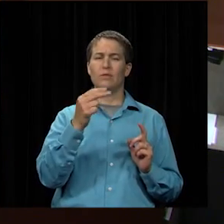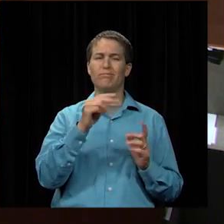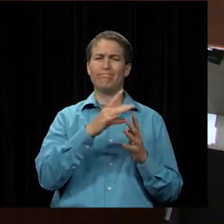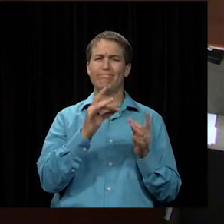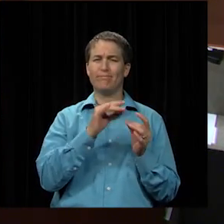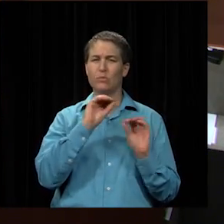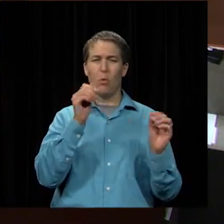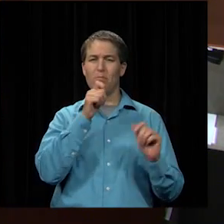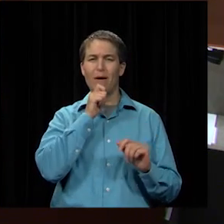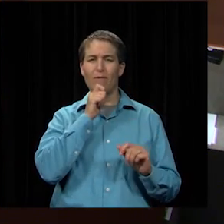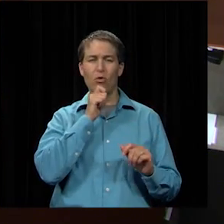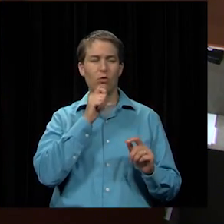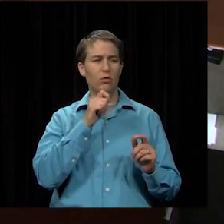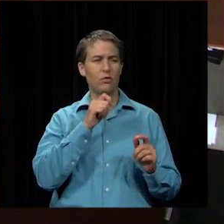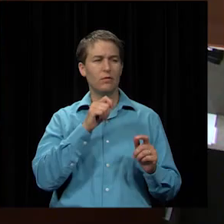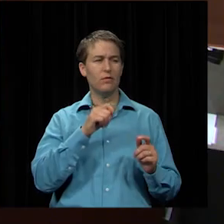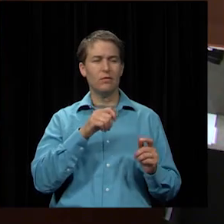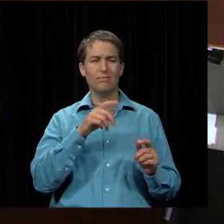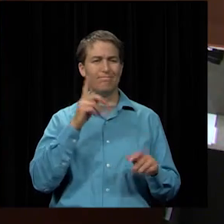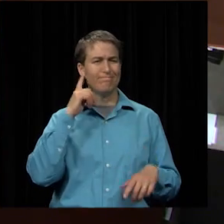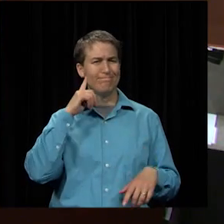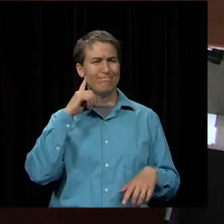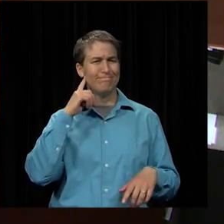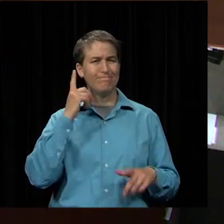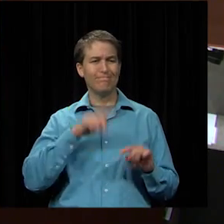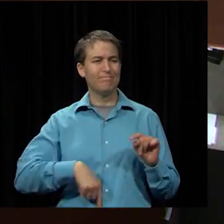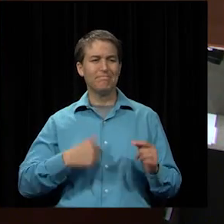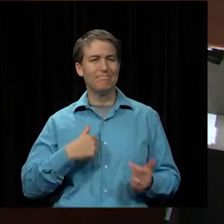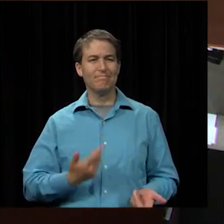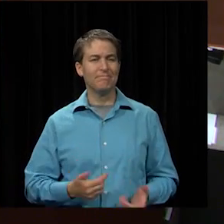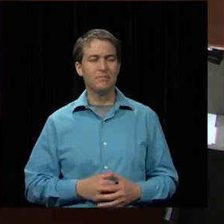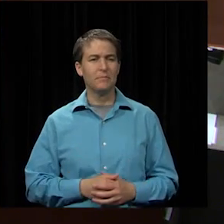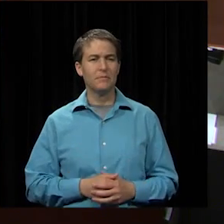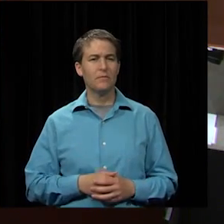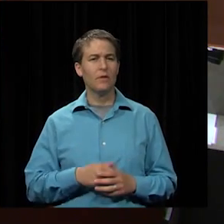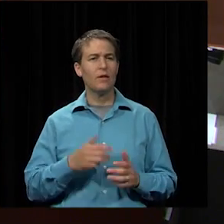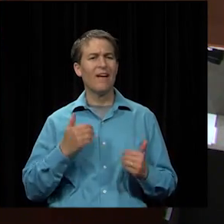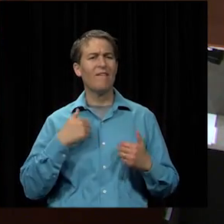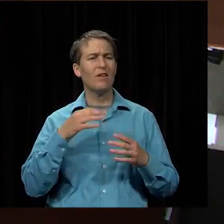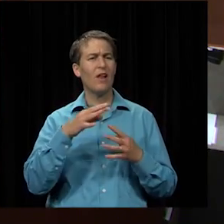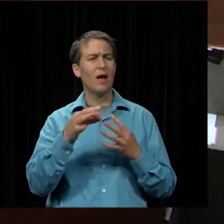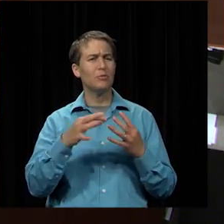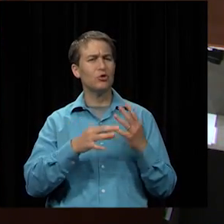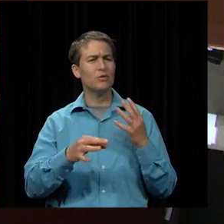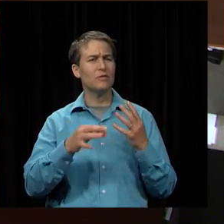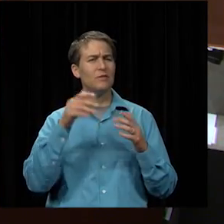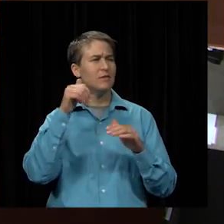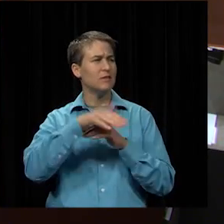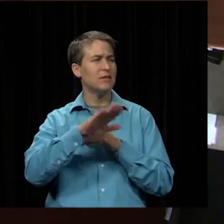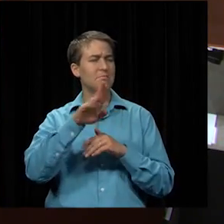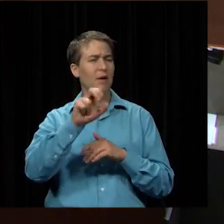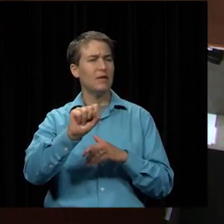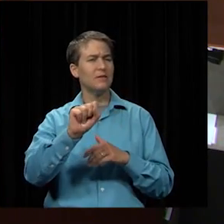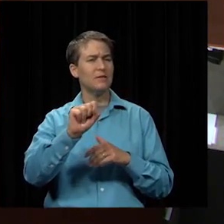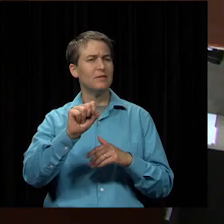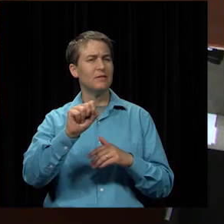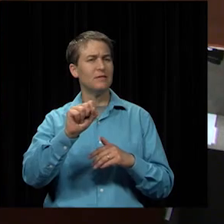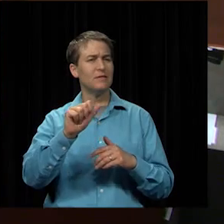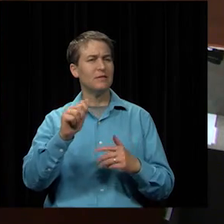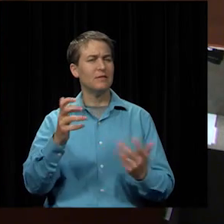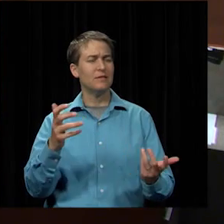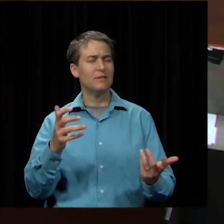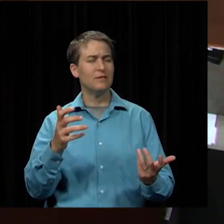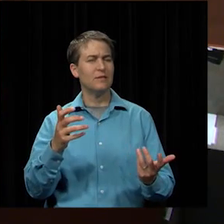but we think the area might not be conducive too often right but so they have an option to send some buses in thank